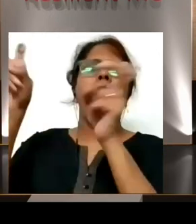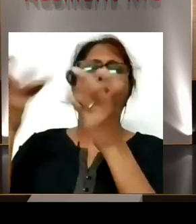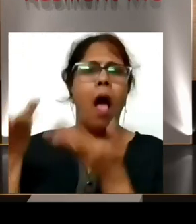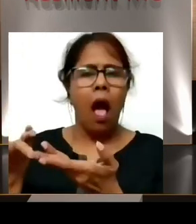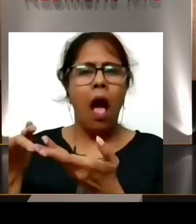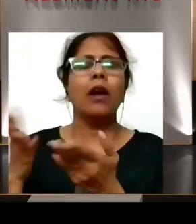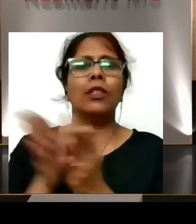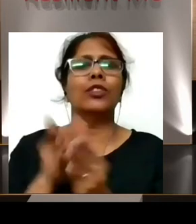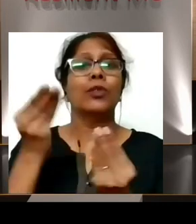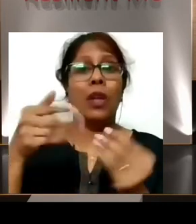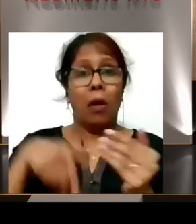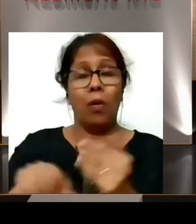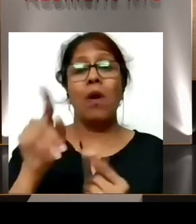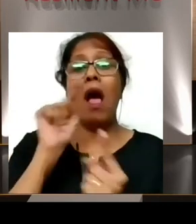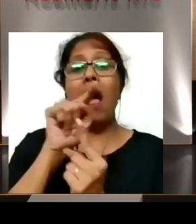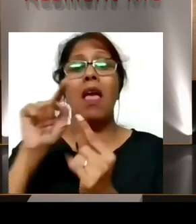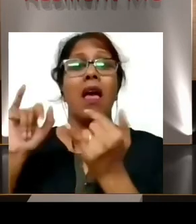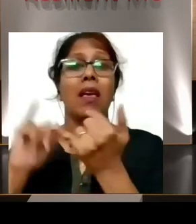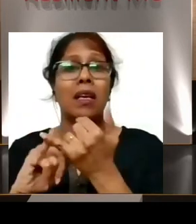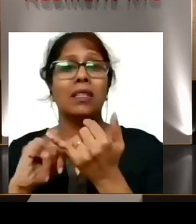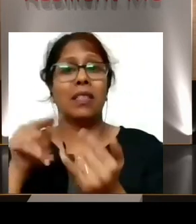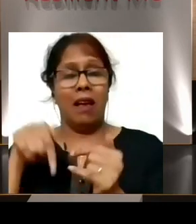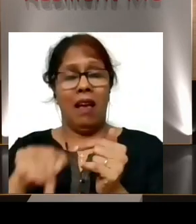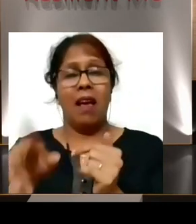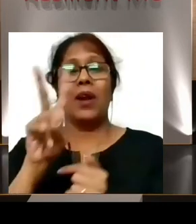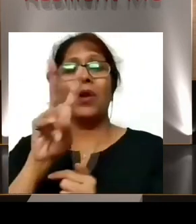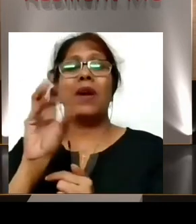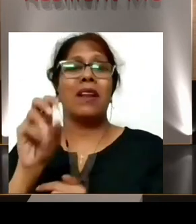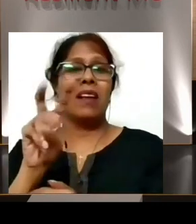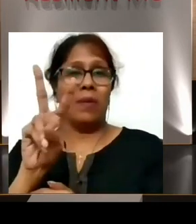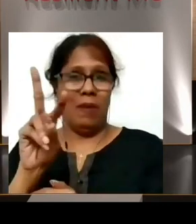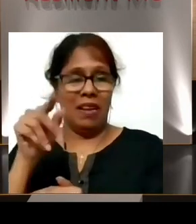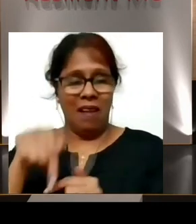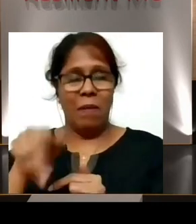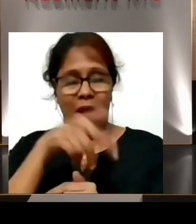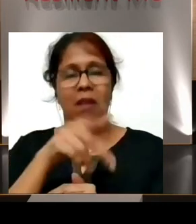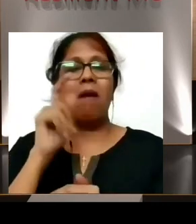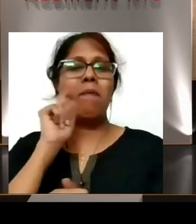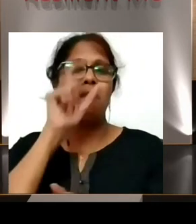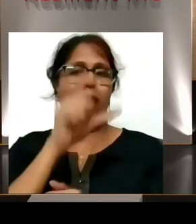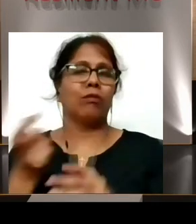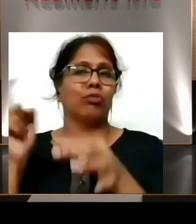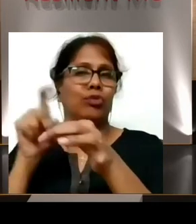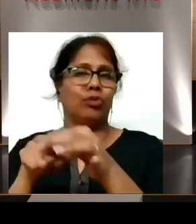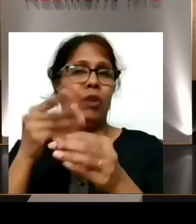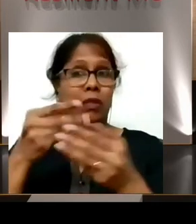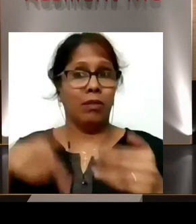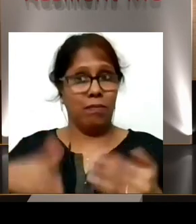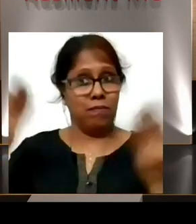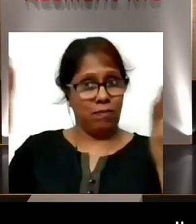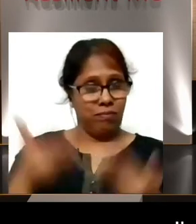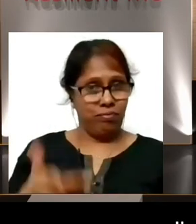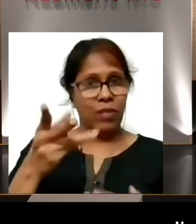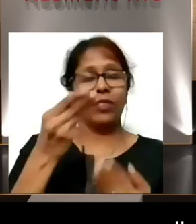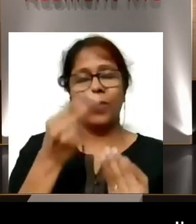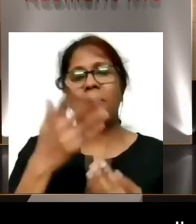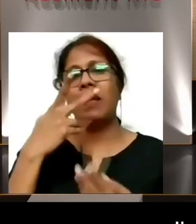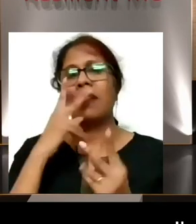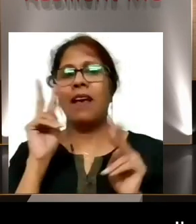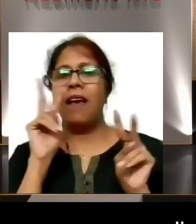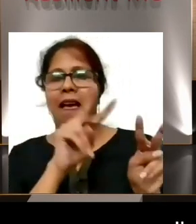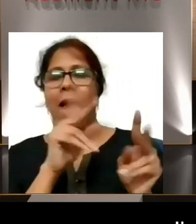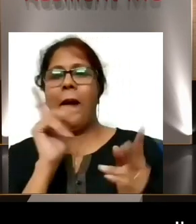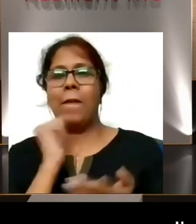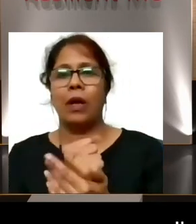of November. He is also hosting. So please do not forget and tune into a session. So since December, 2014, I've played multiple